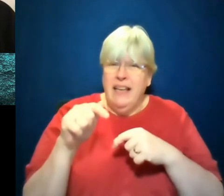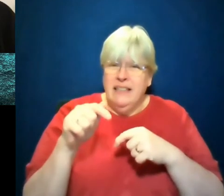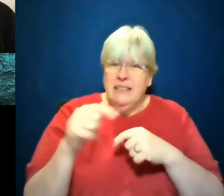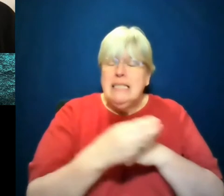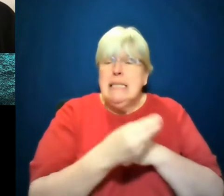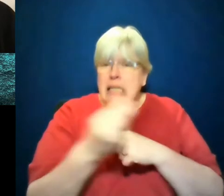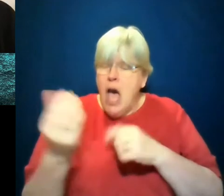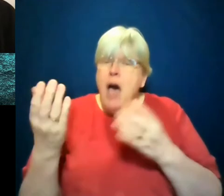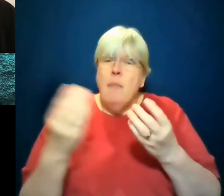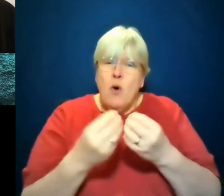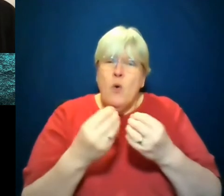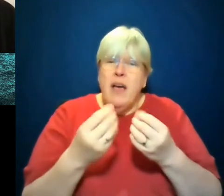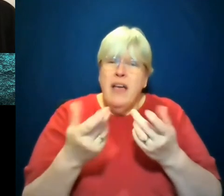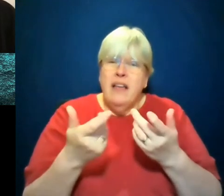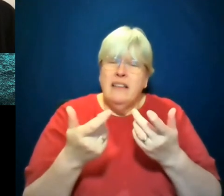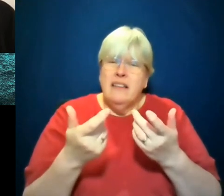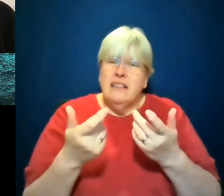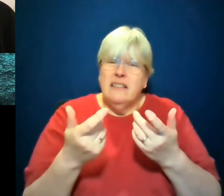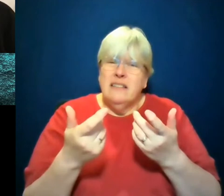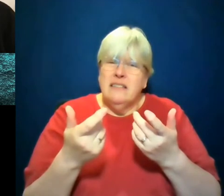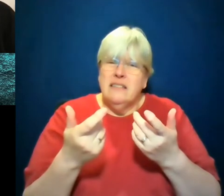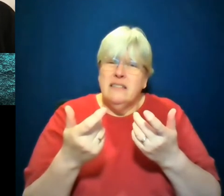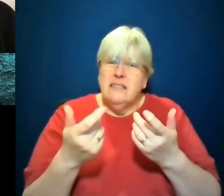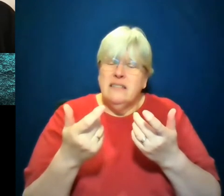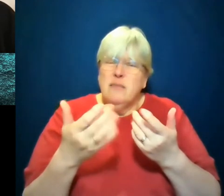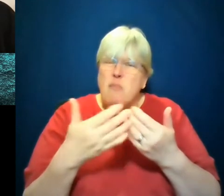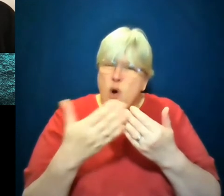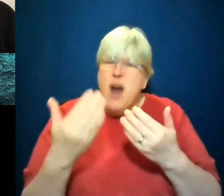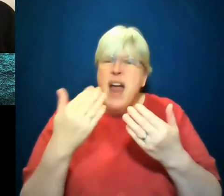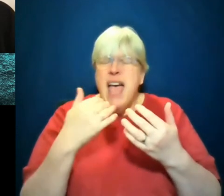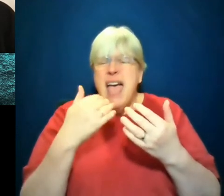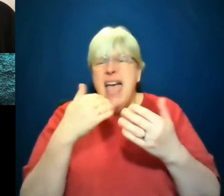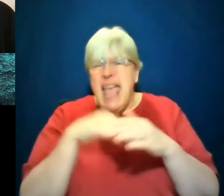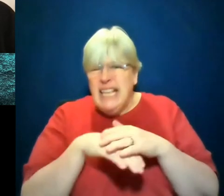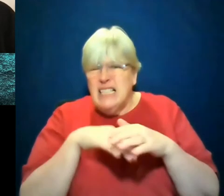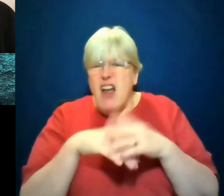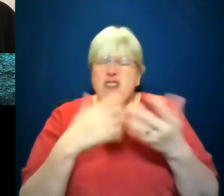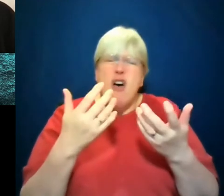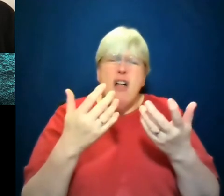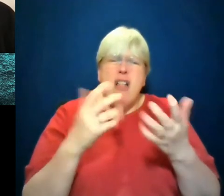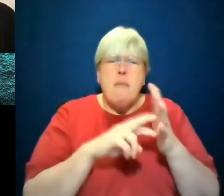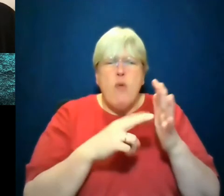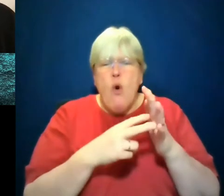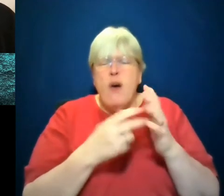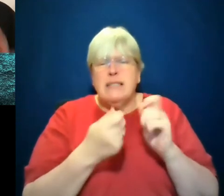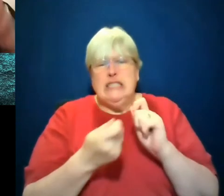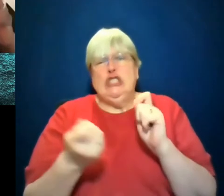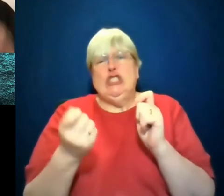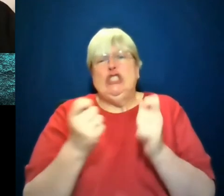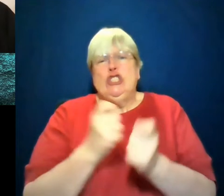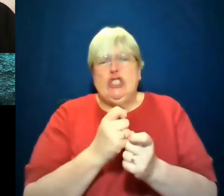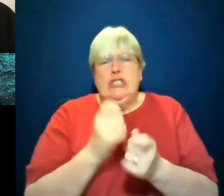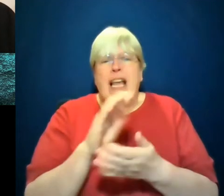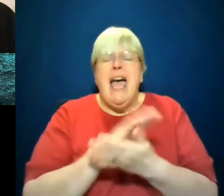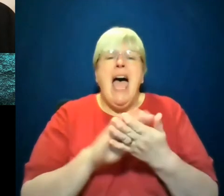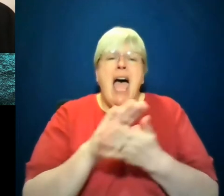Pleasantville more in it, more in an internal way in which the plot turned on something that, and by internal, meant there were